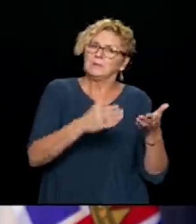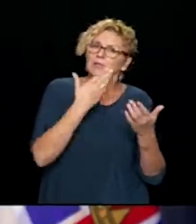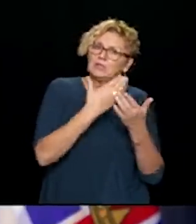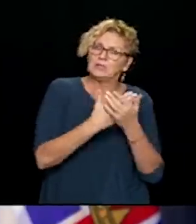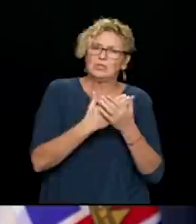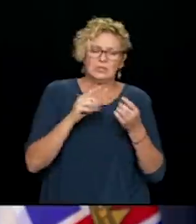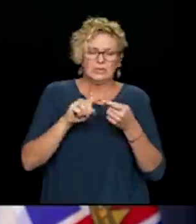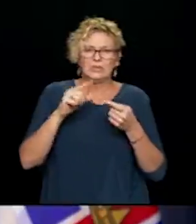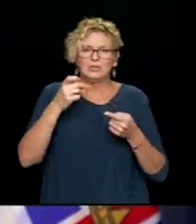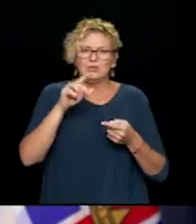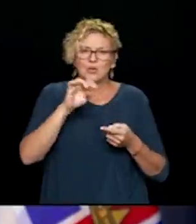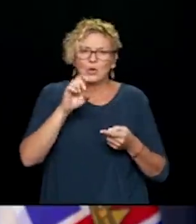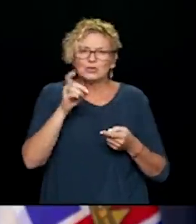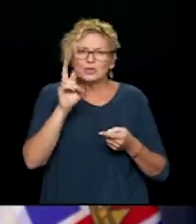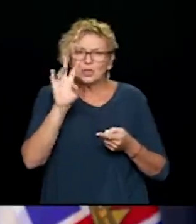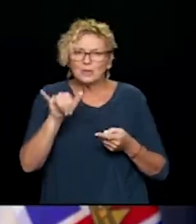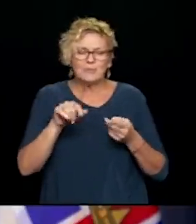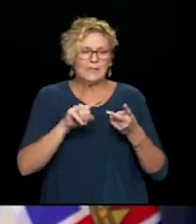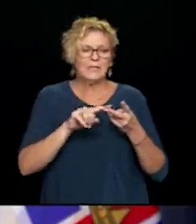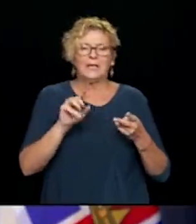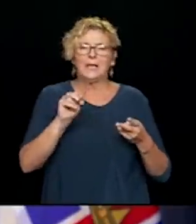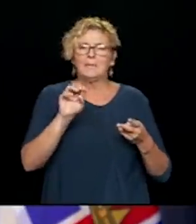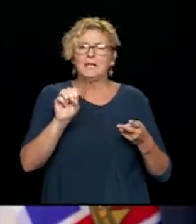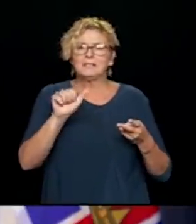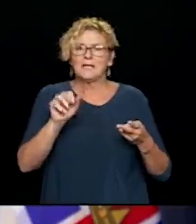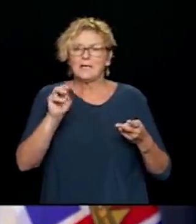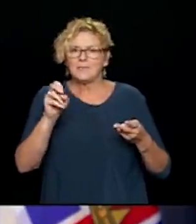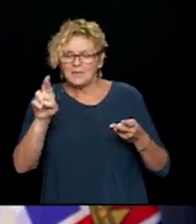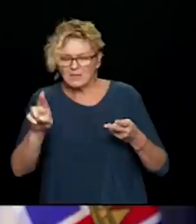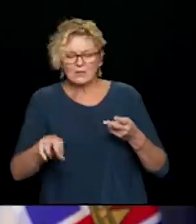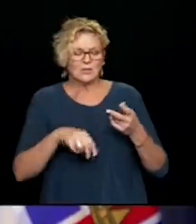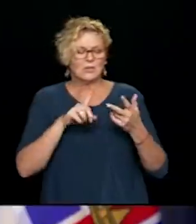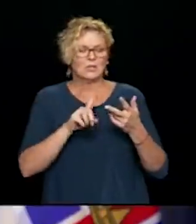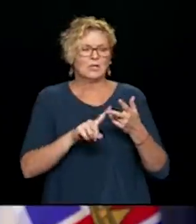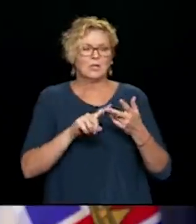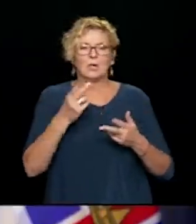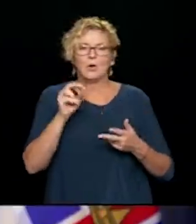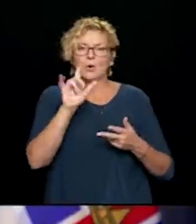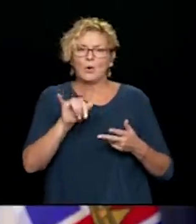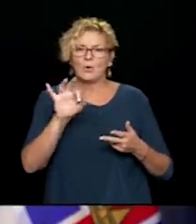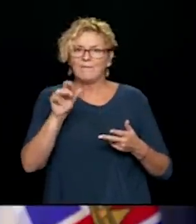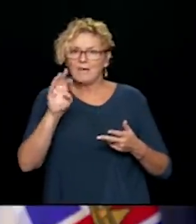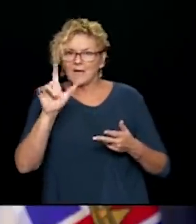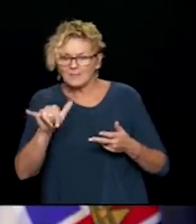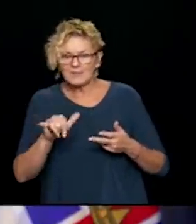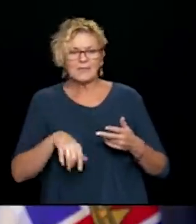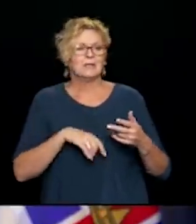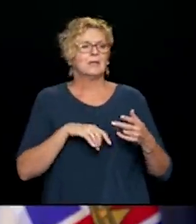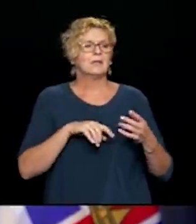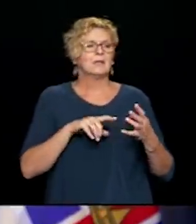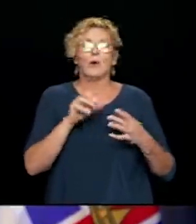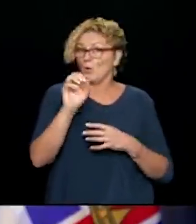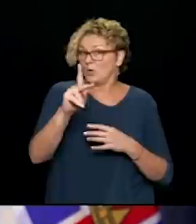note in the case of George Derby and MSA Manor and Holy Family and the Serenity Alzheimer's Centre